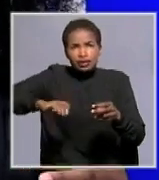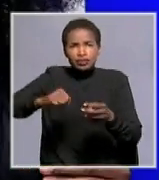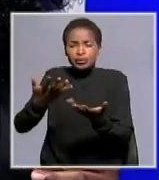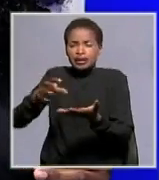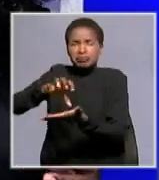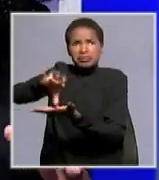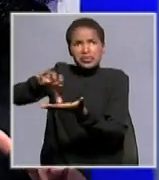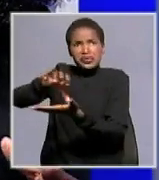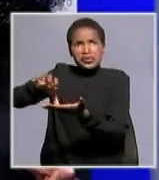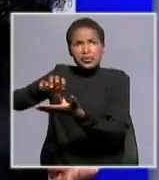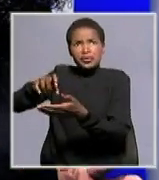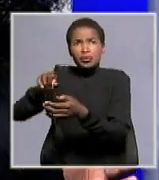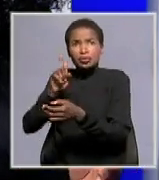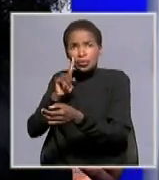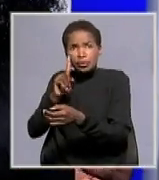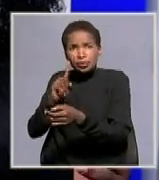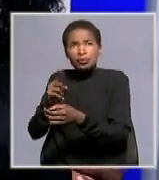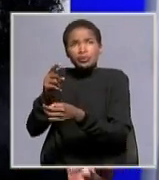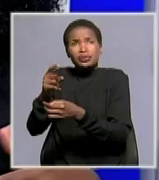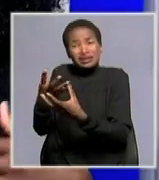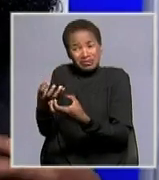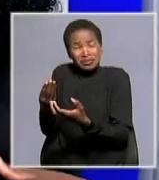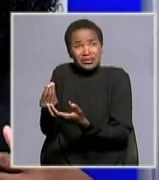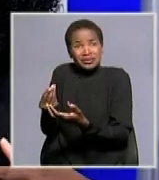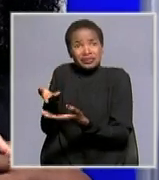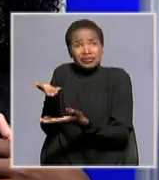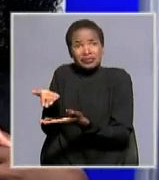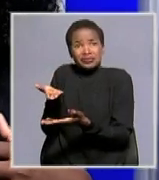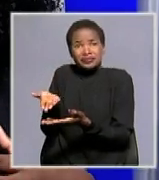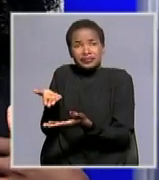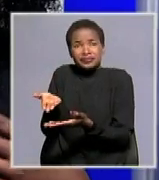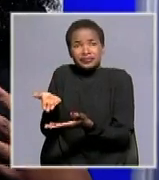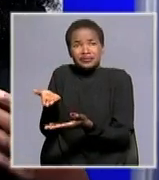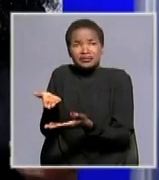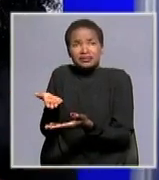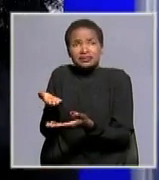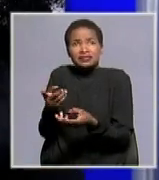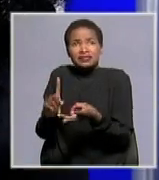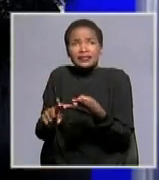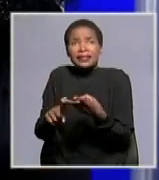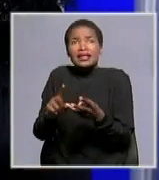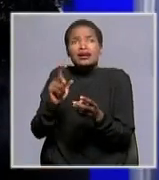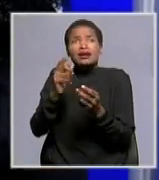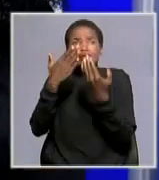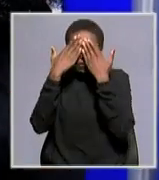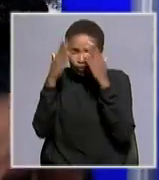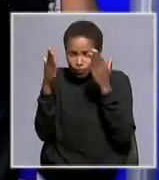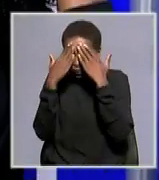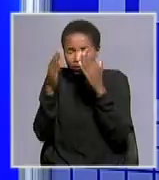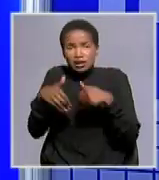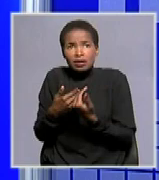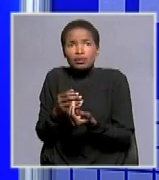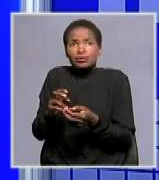having the awareness awareness on the solid waste management okay